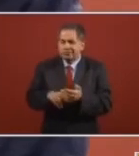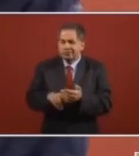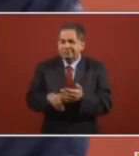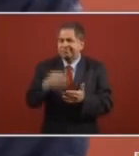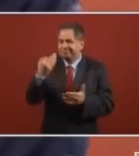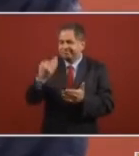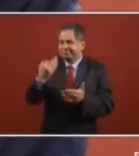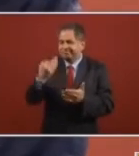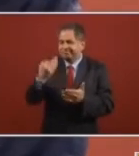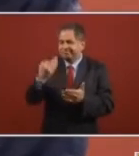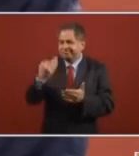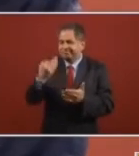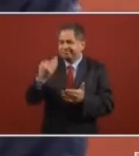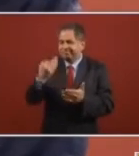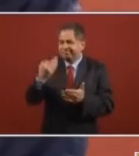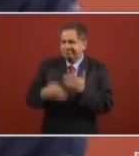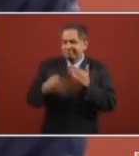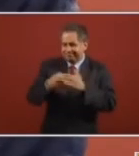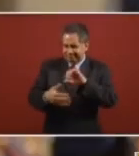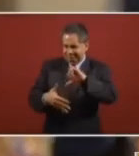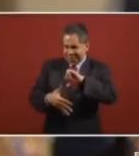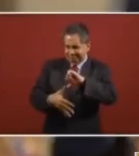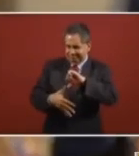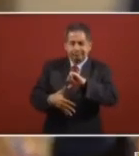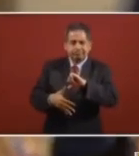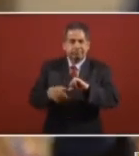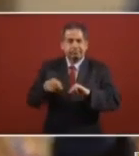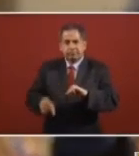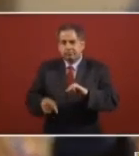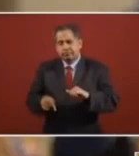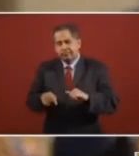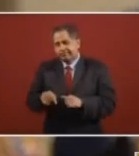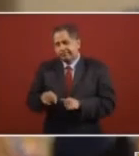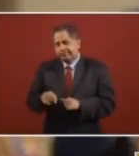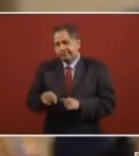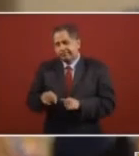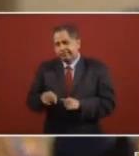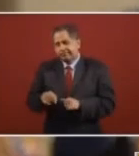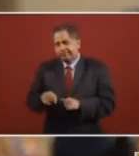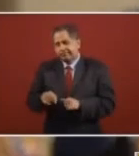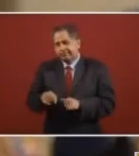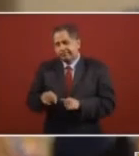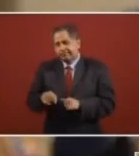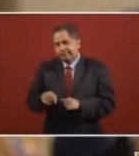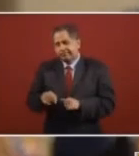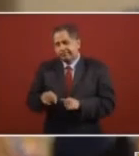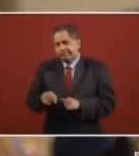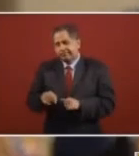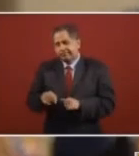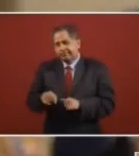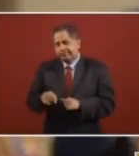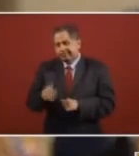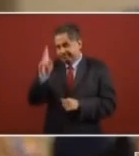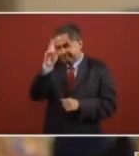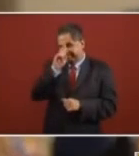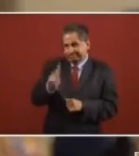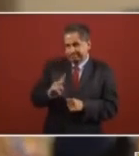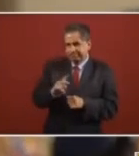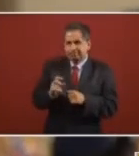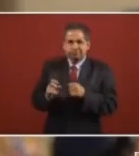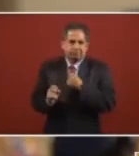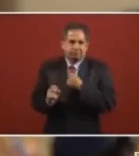America Latina for Latin America for the people that now live